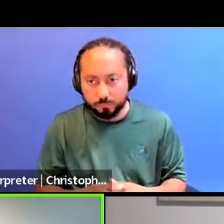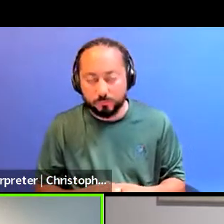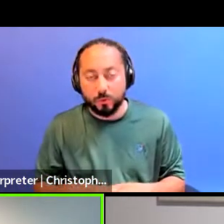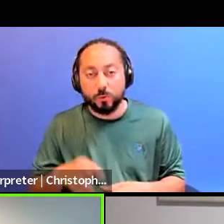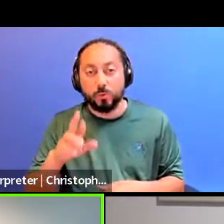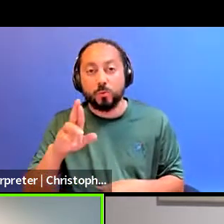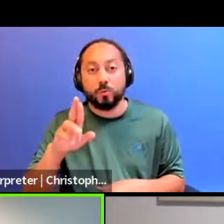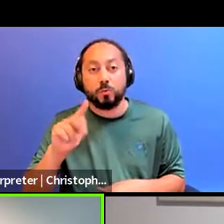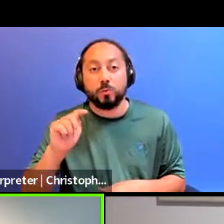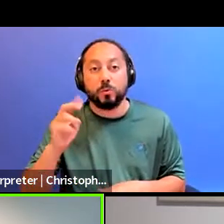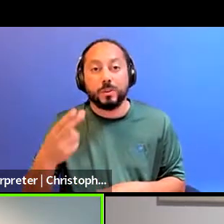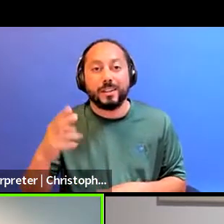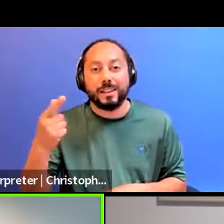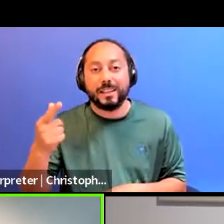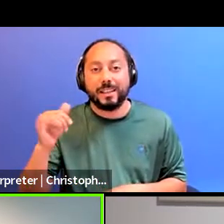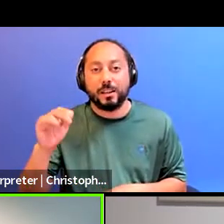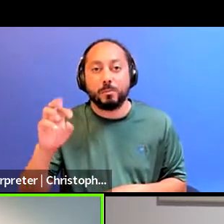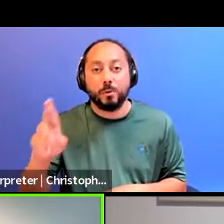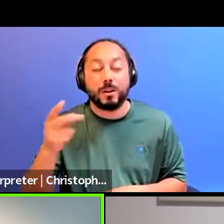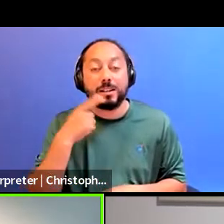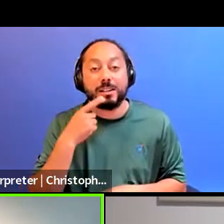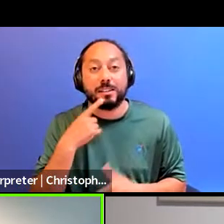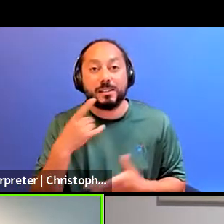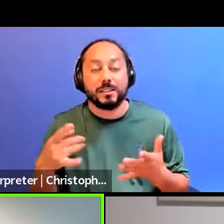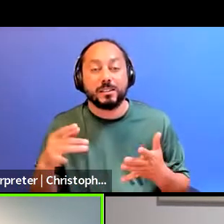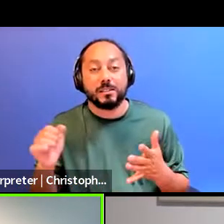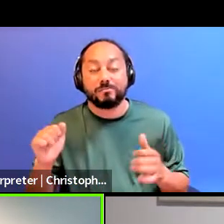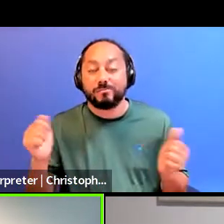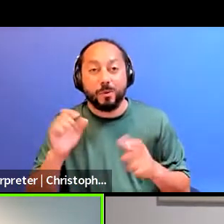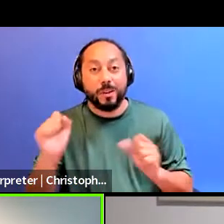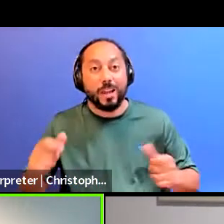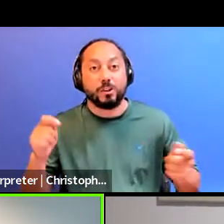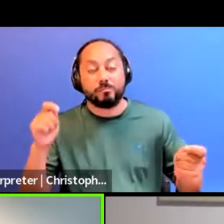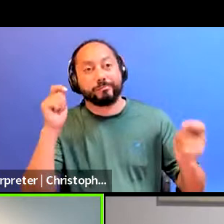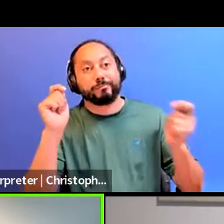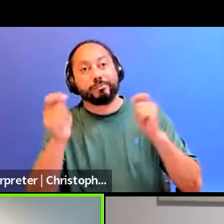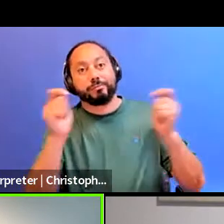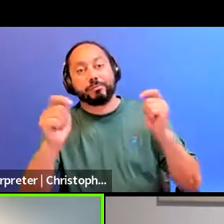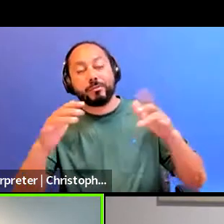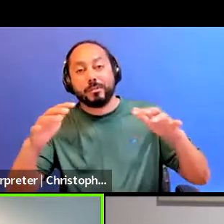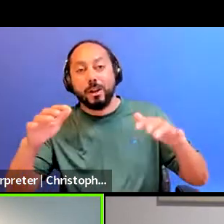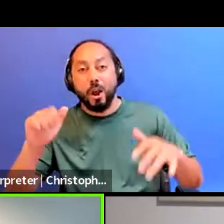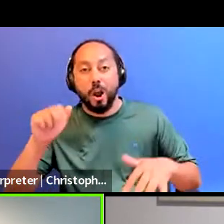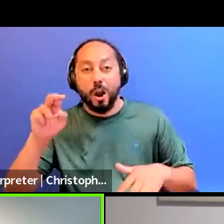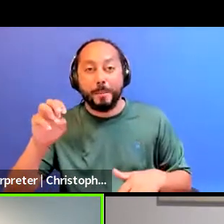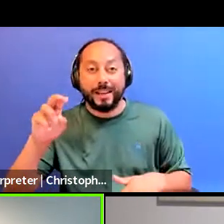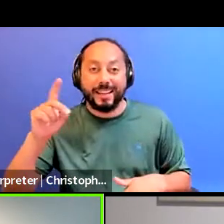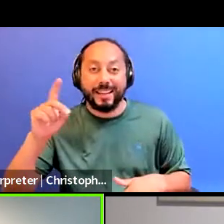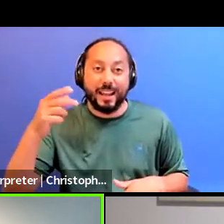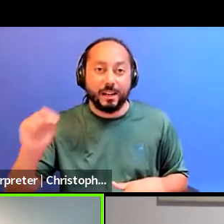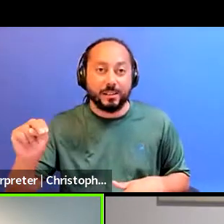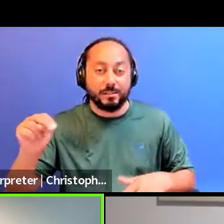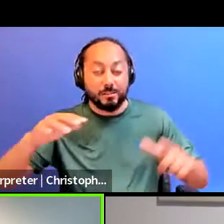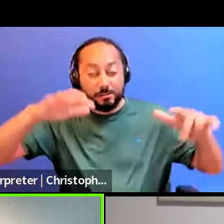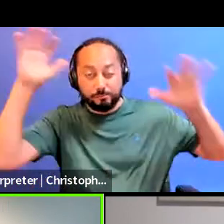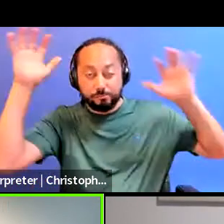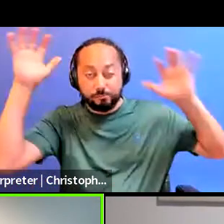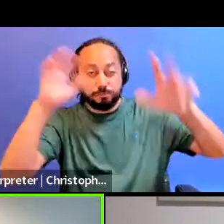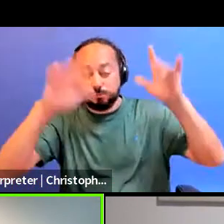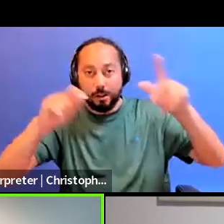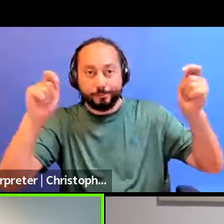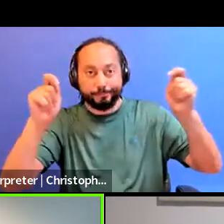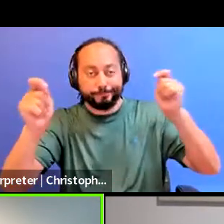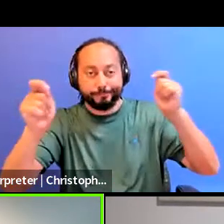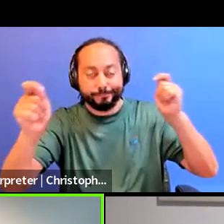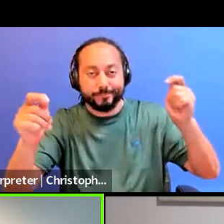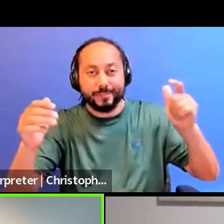really well when she said that all we can do as individuals is tweak Armageddon, right? But collectively, we have the capacity to do so much more. So it's